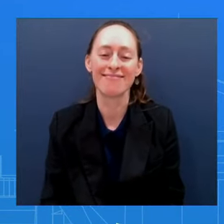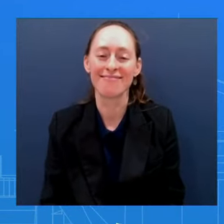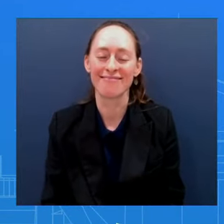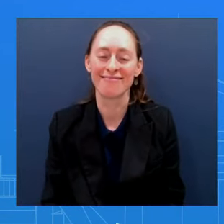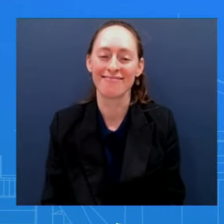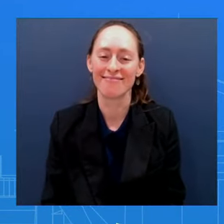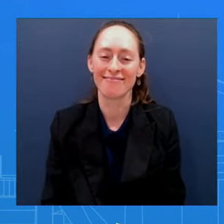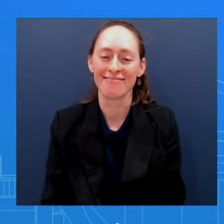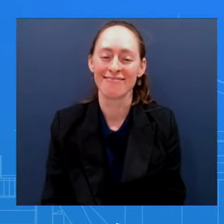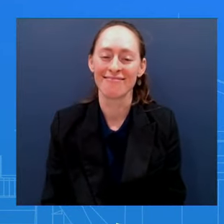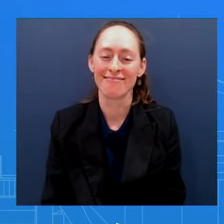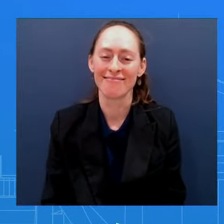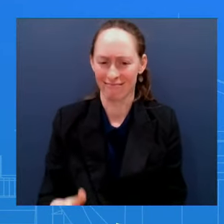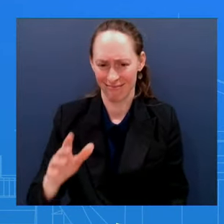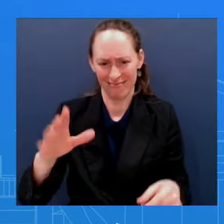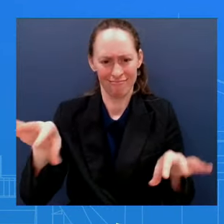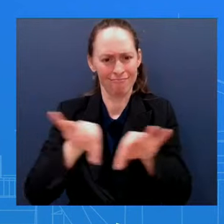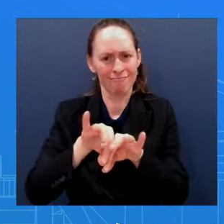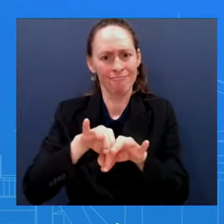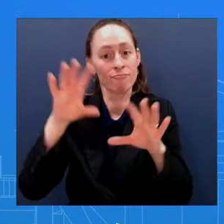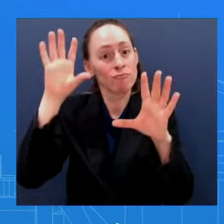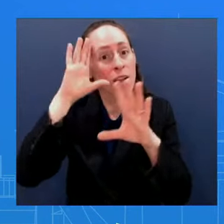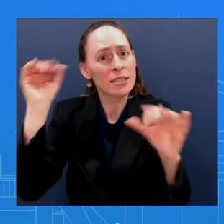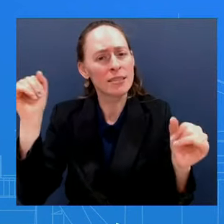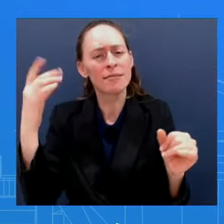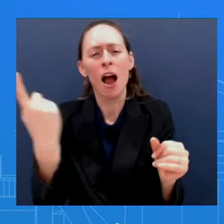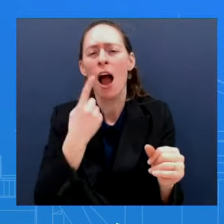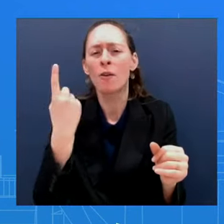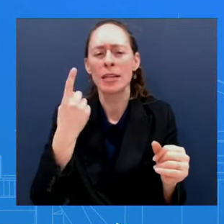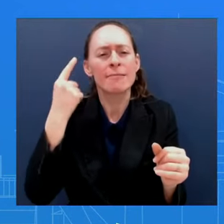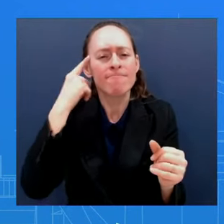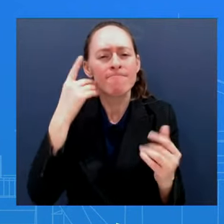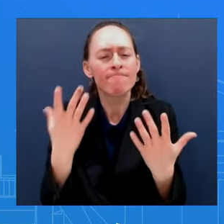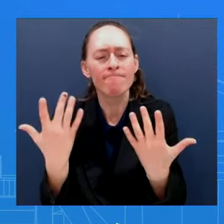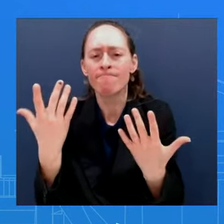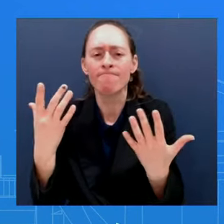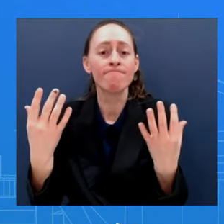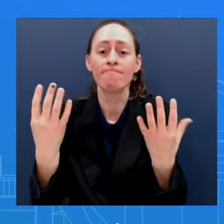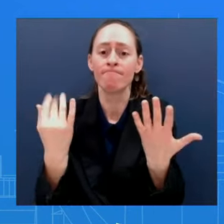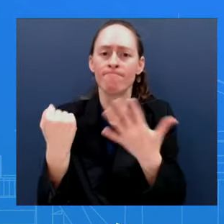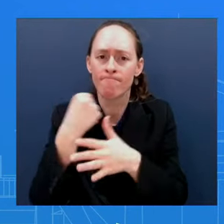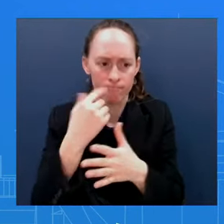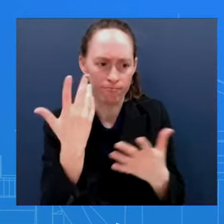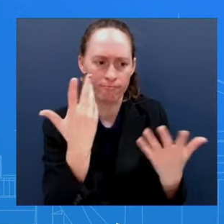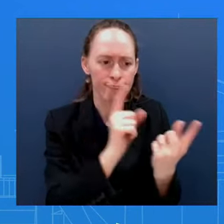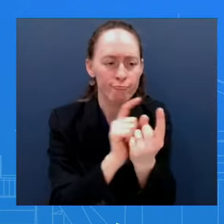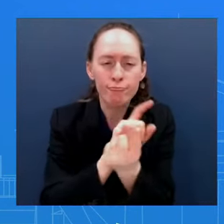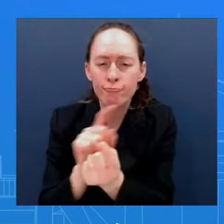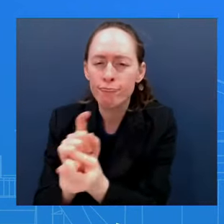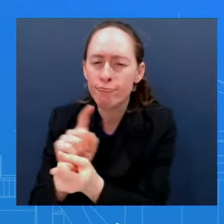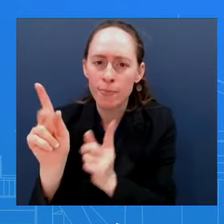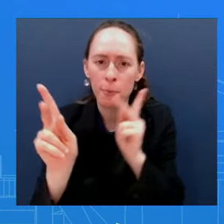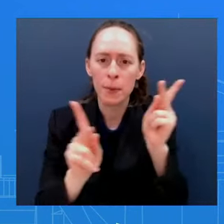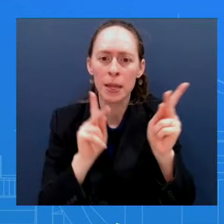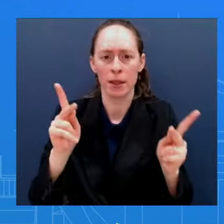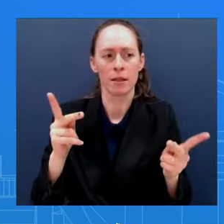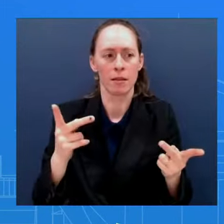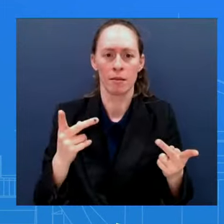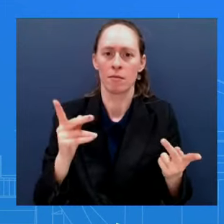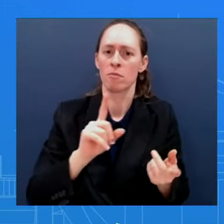it's a podcast that's important Or doing certain things that is not the norm